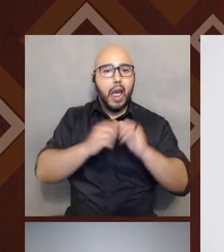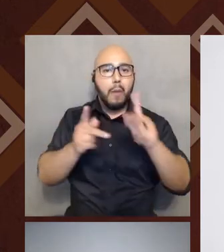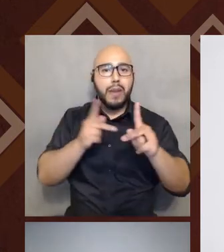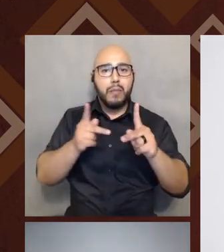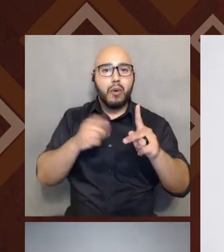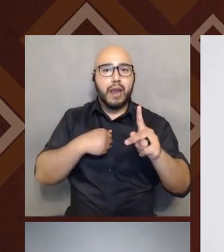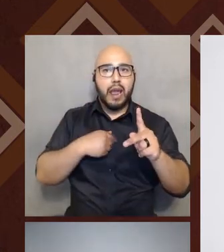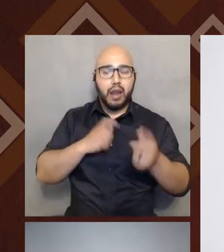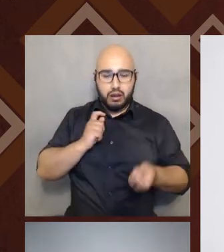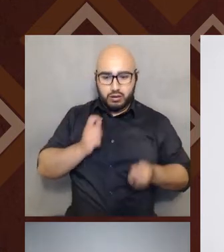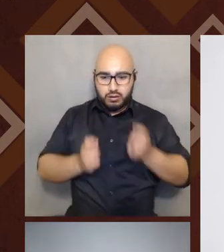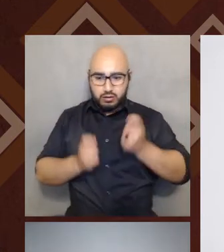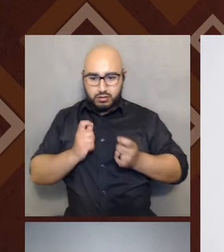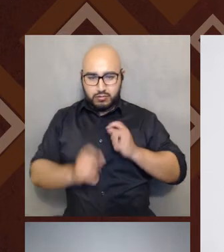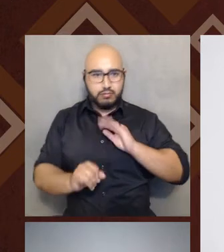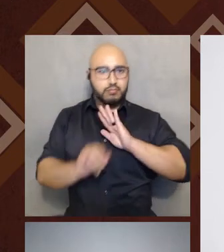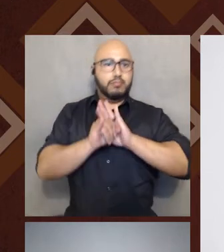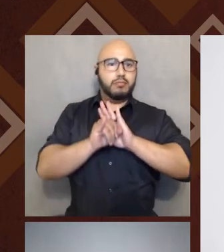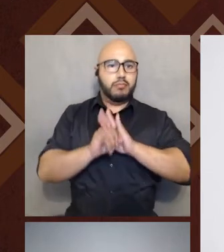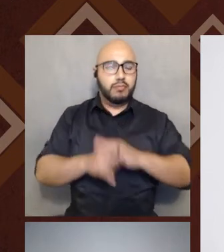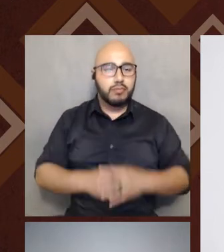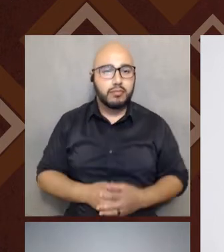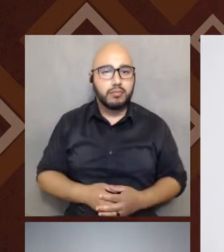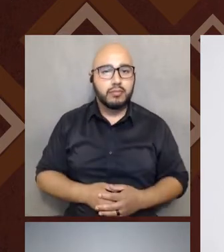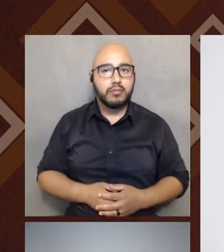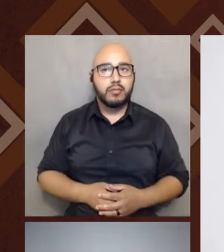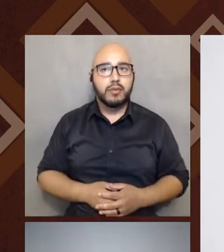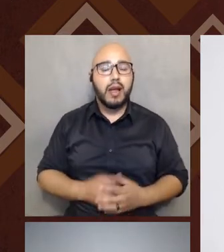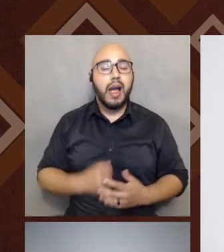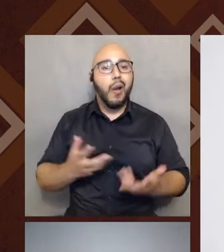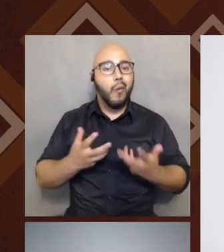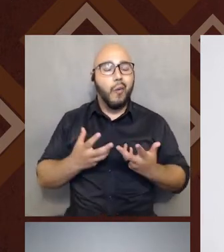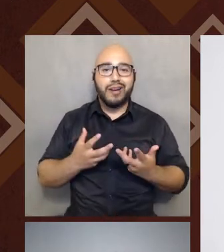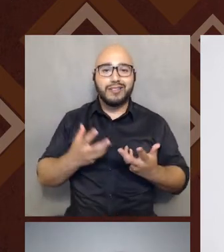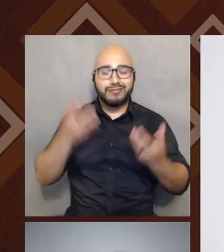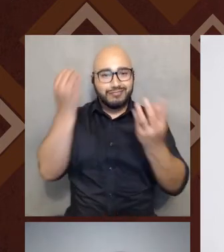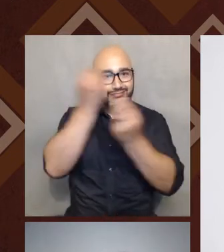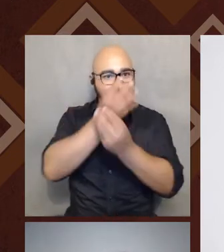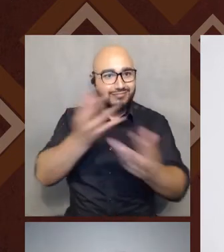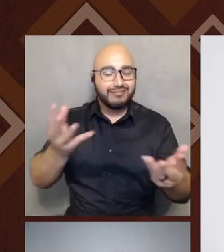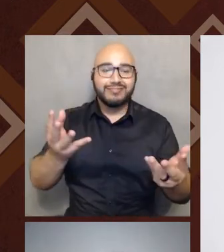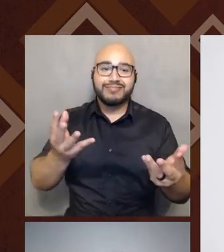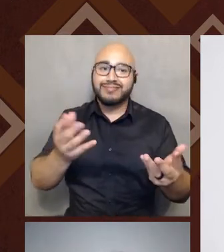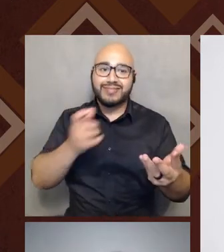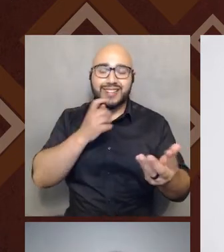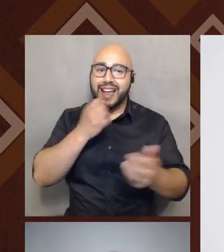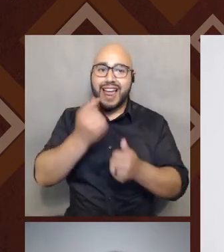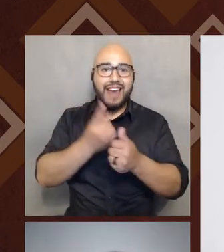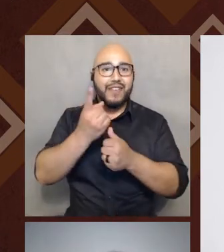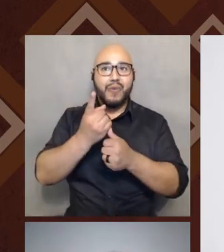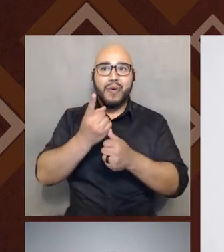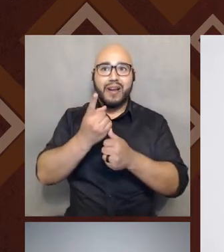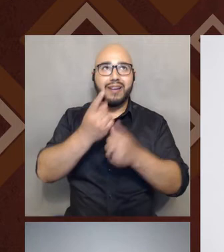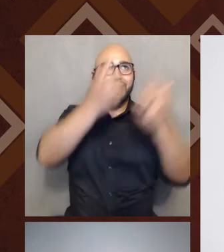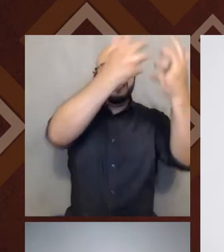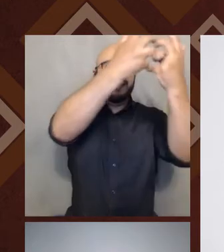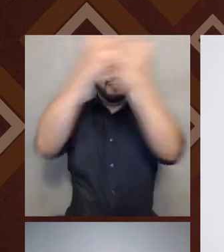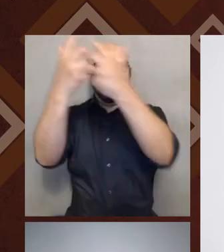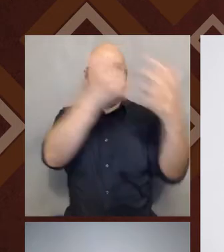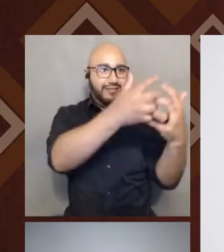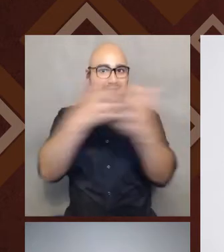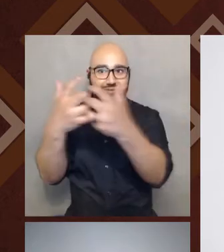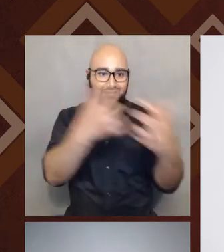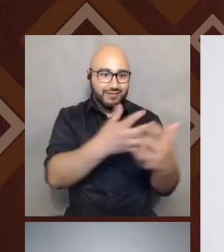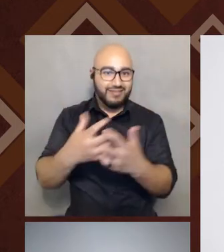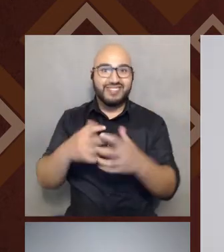themselves. Um, and I just want to assure you all that not everybody is in a single orientation at once, right? Based on